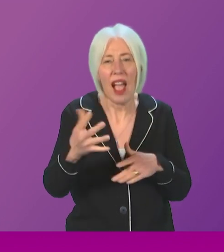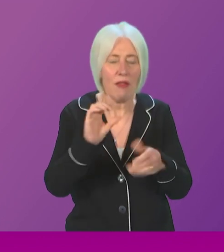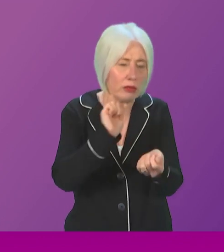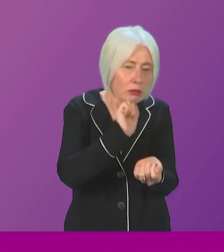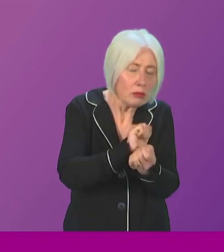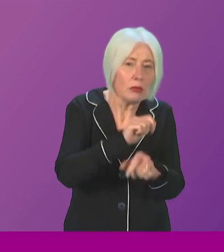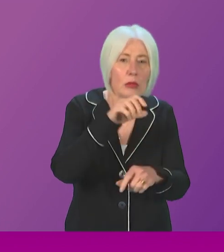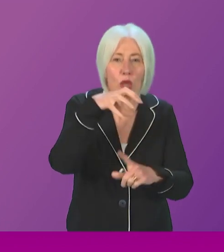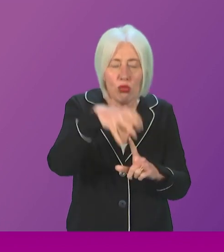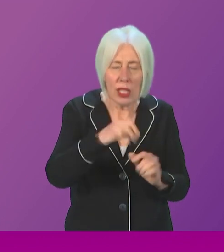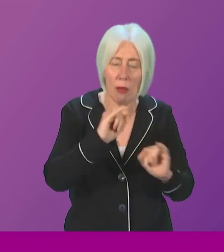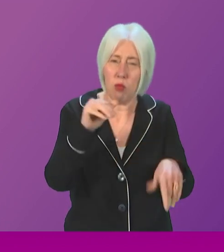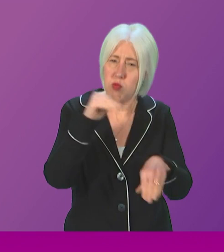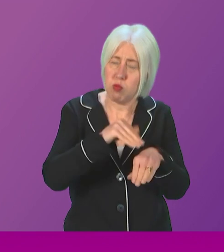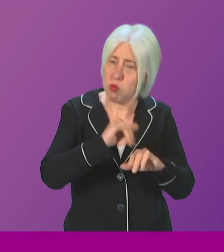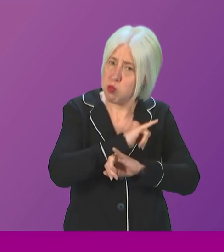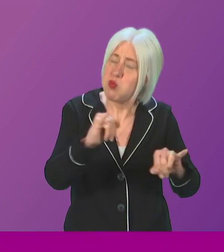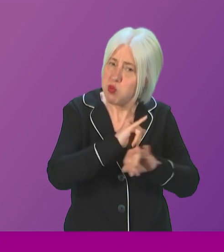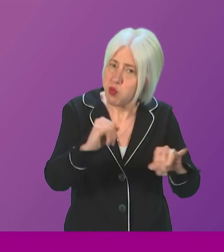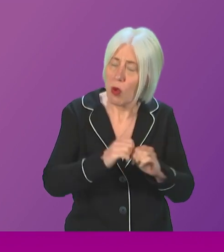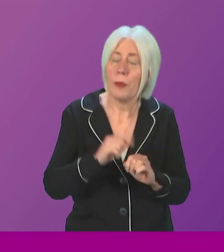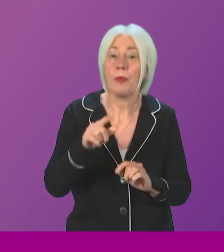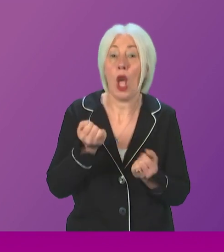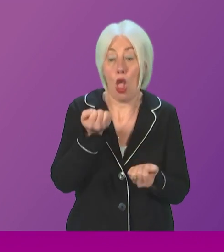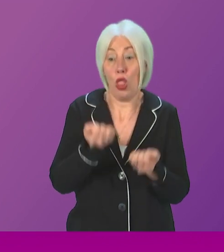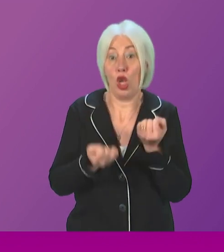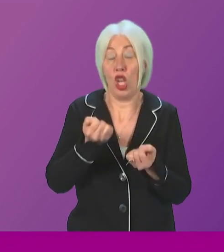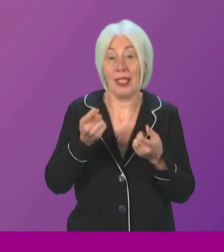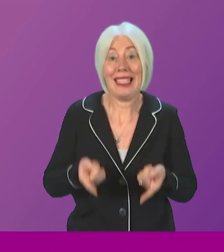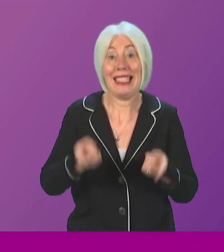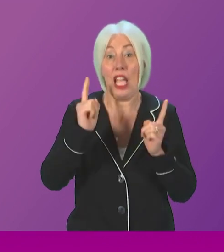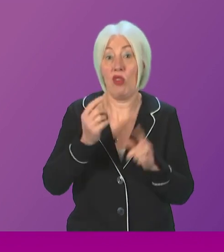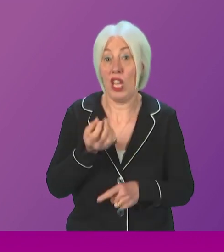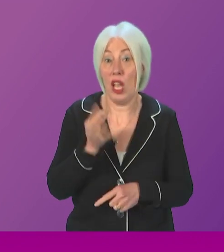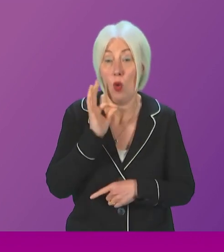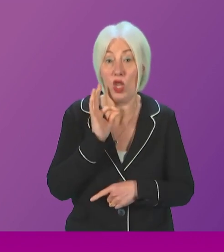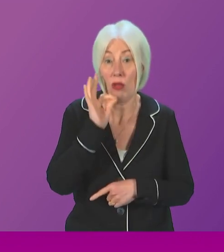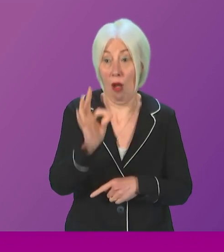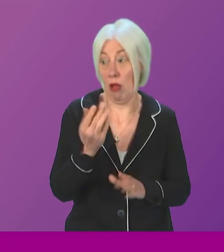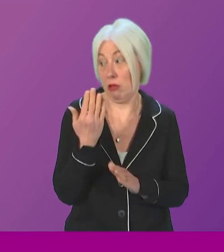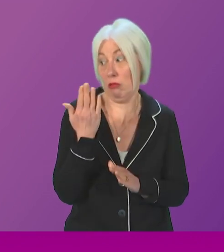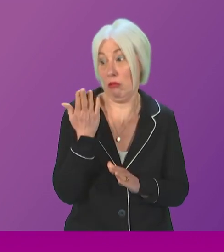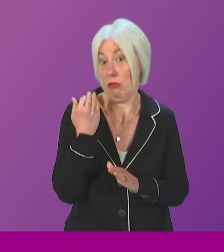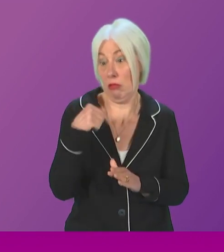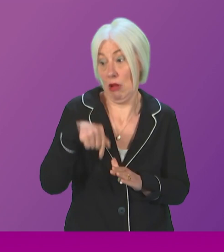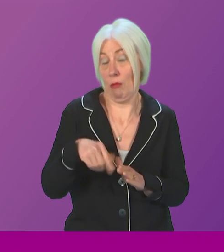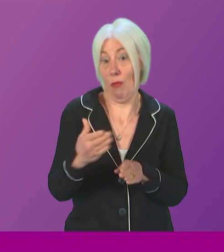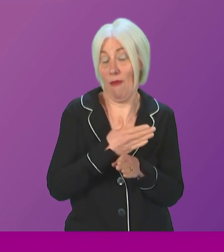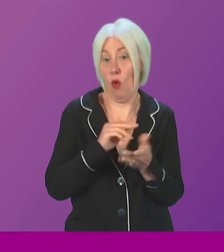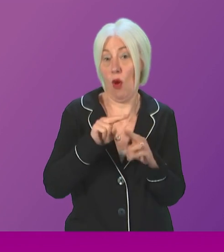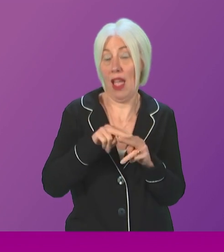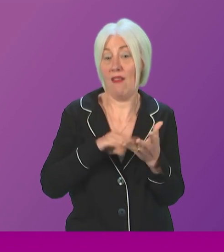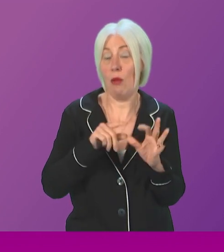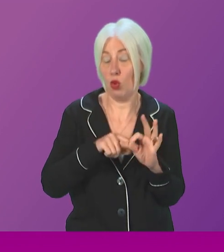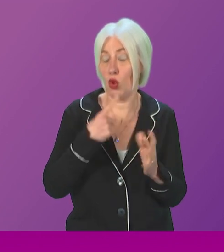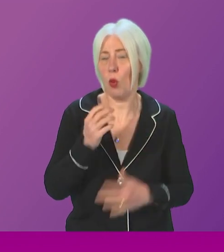some of the worst crimes. The Justice Secretary was just asked about this in the session before FMQs. So, can I